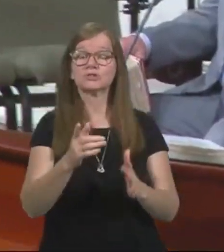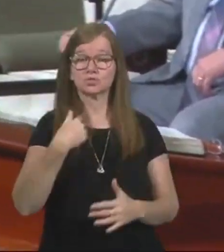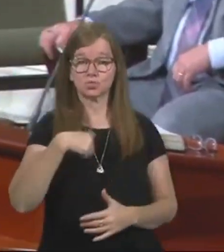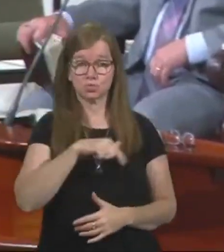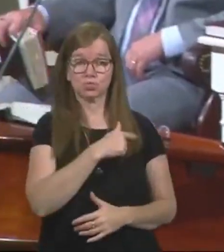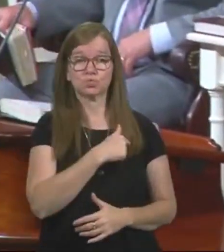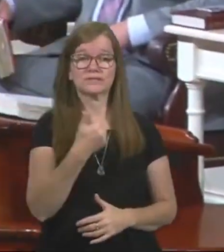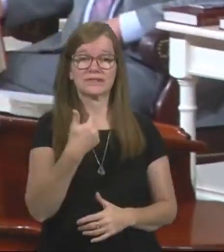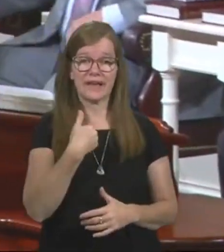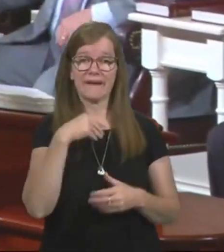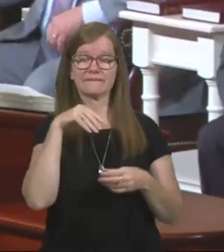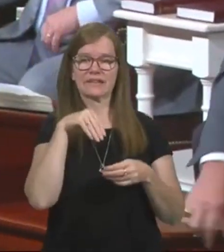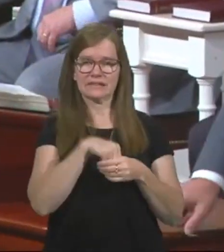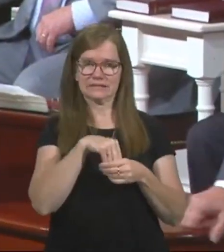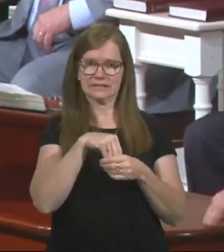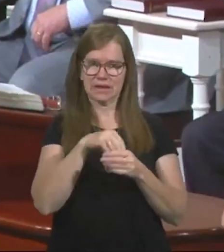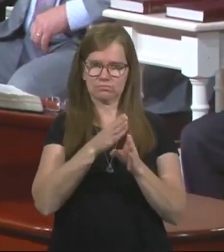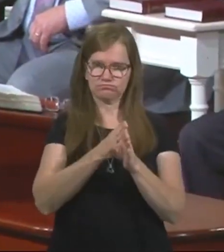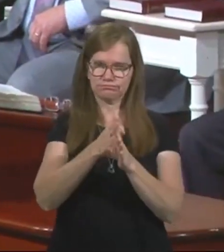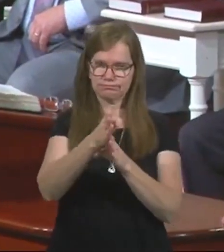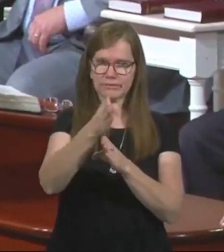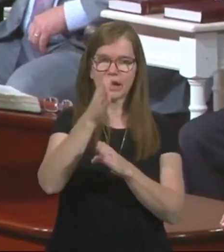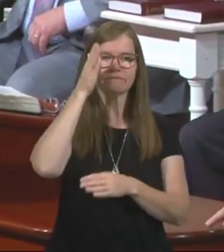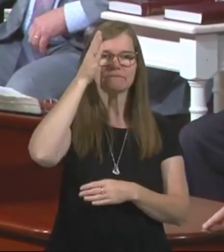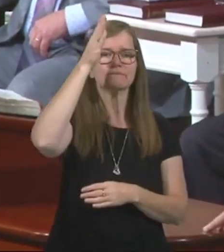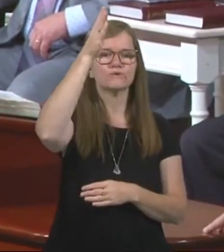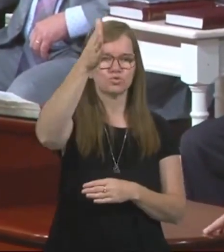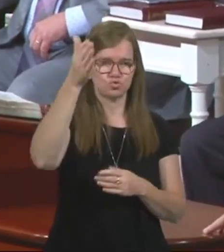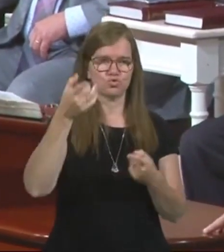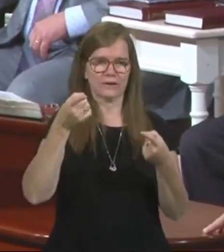and I have an inside track on future events.